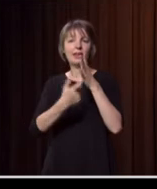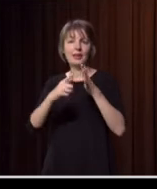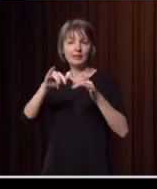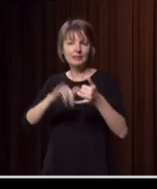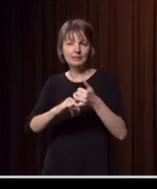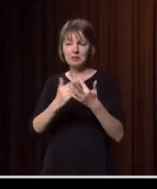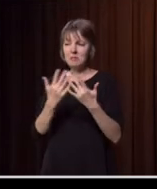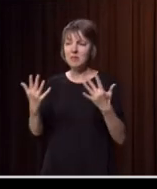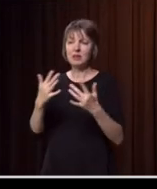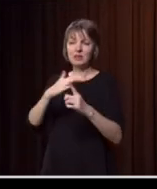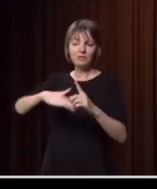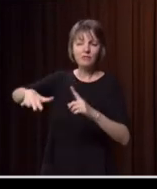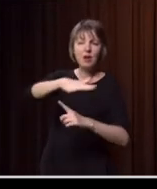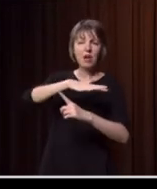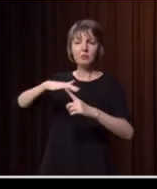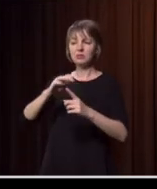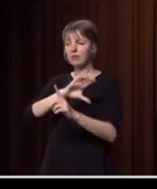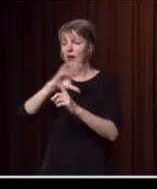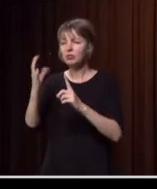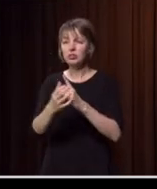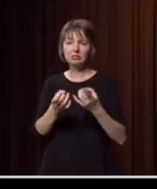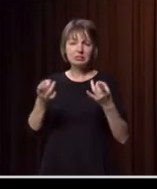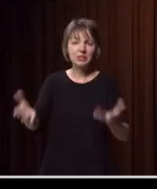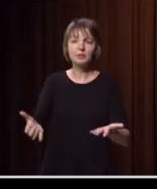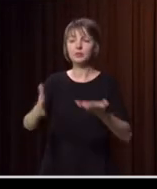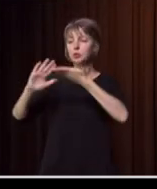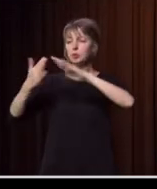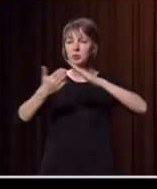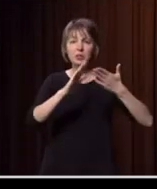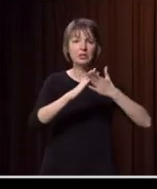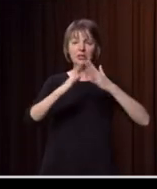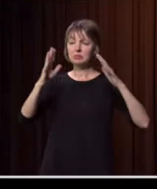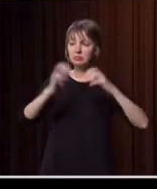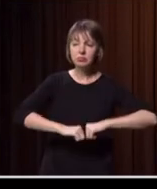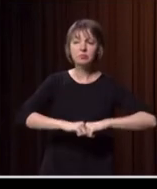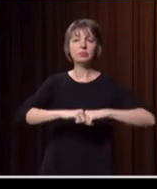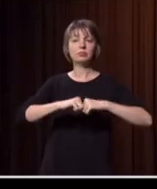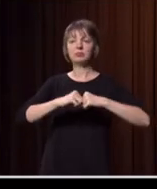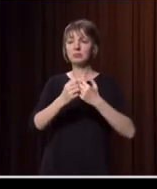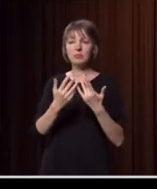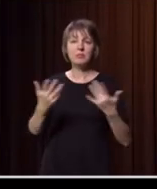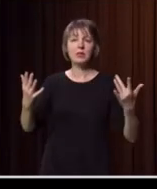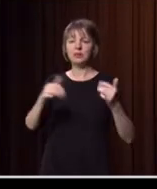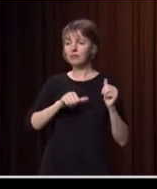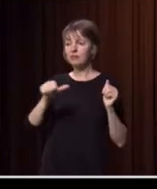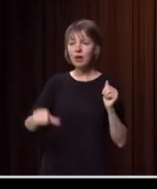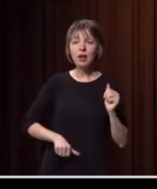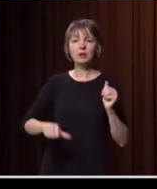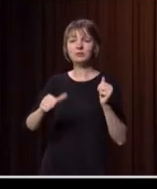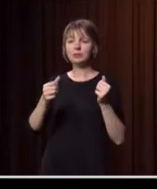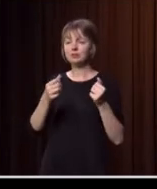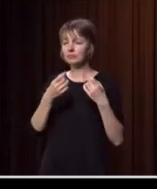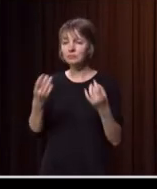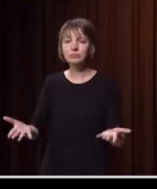damage, the cultural damage, the damage to communities and livelihoods and primary producers and farmers and